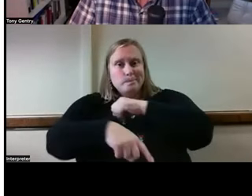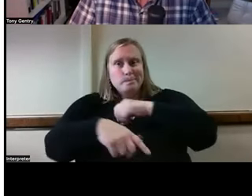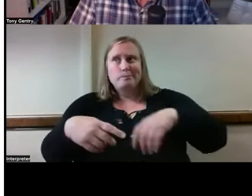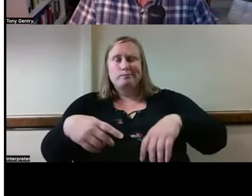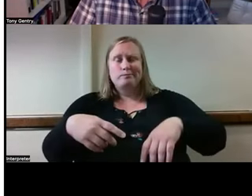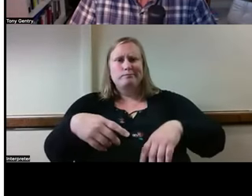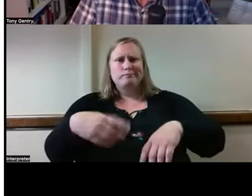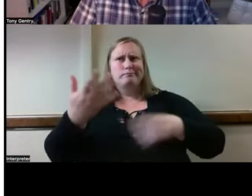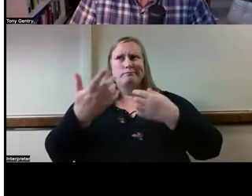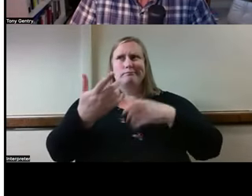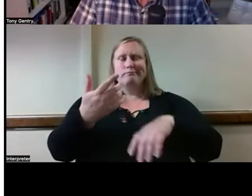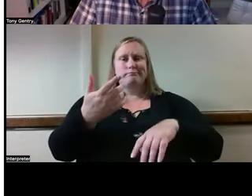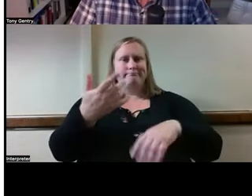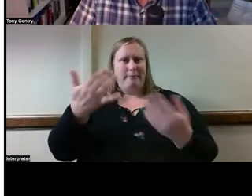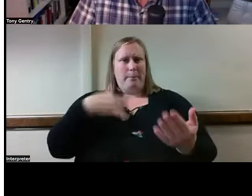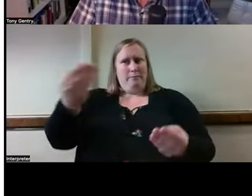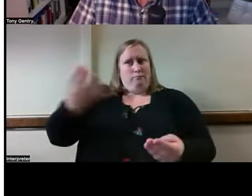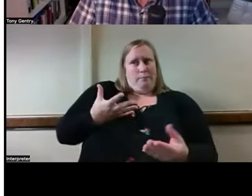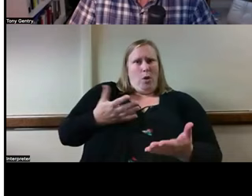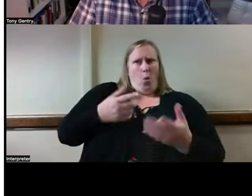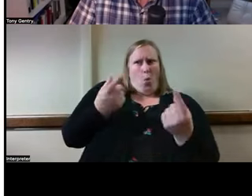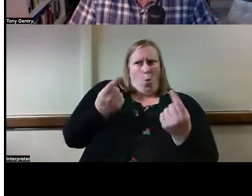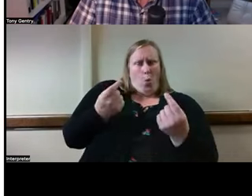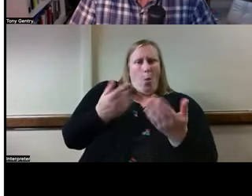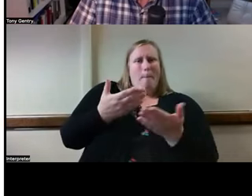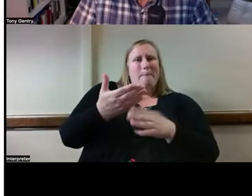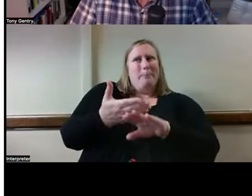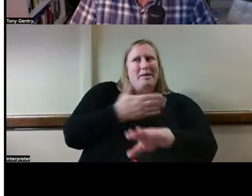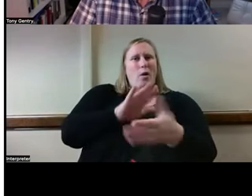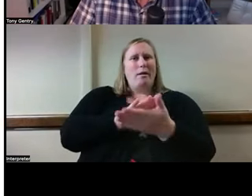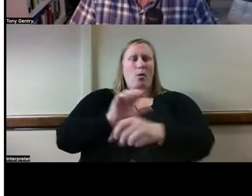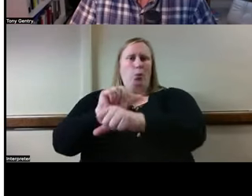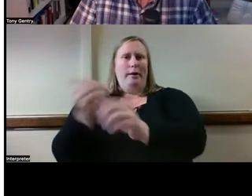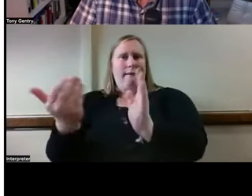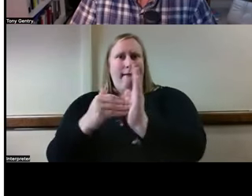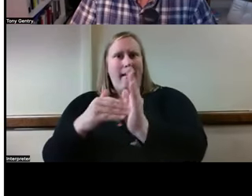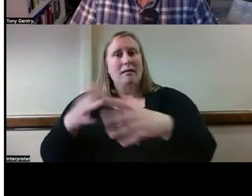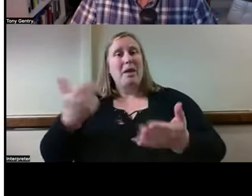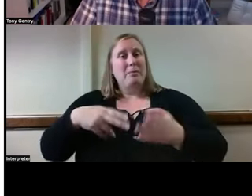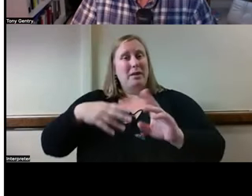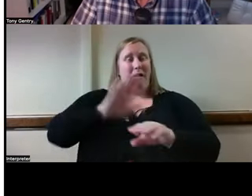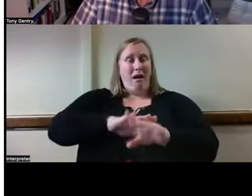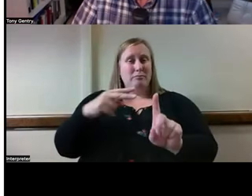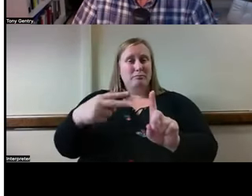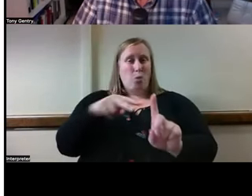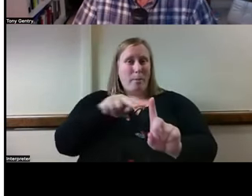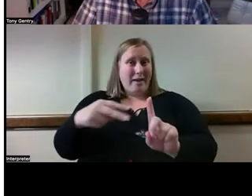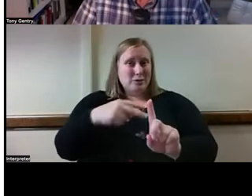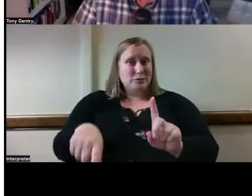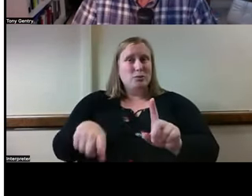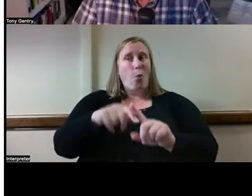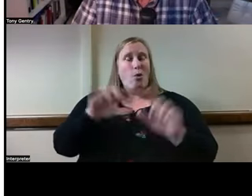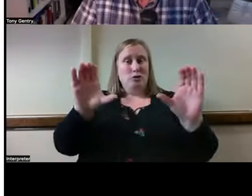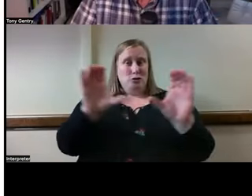remedial requirements specified. You may be put on probation and your certification may be suspended.